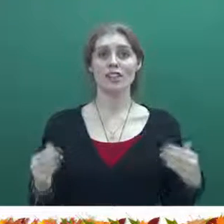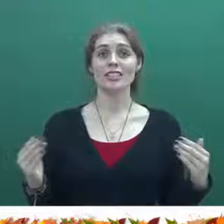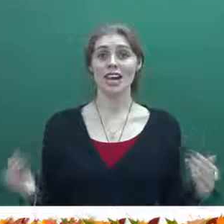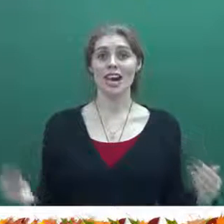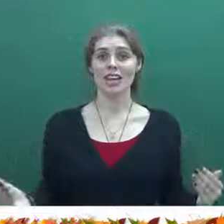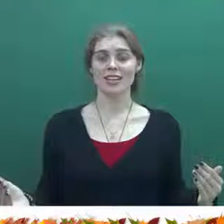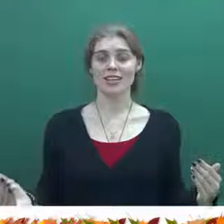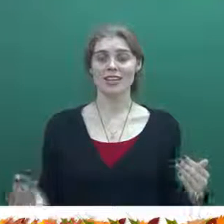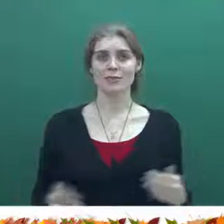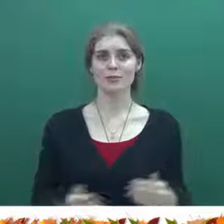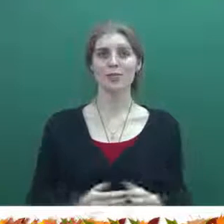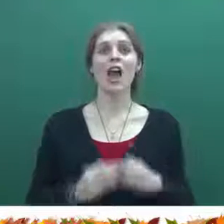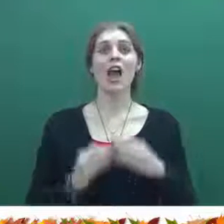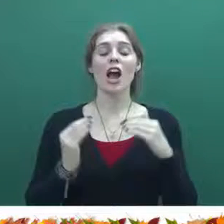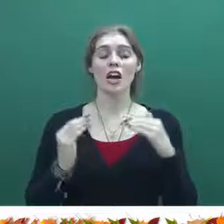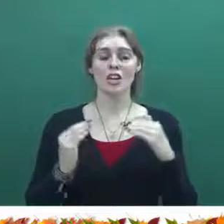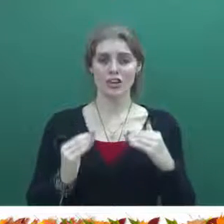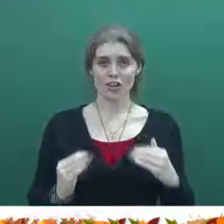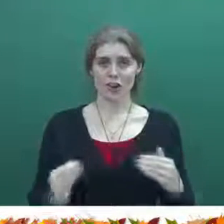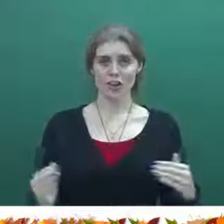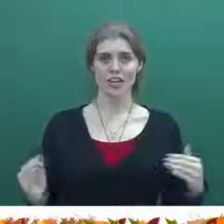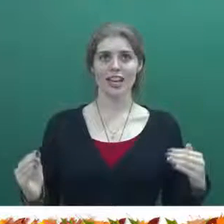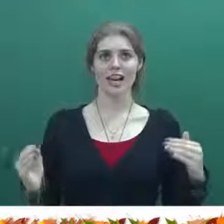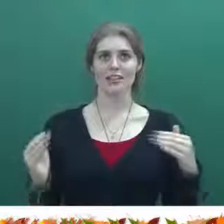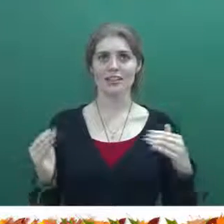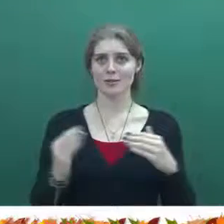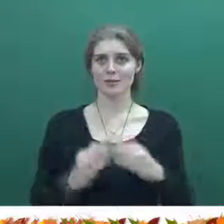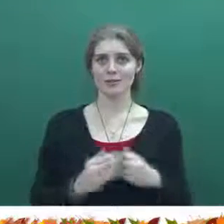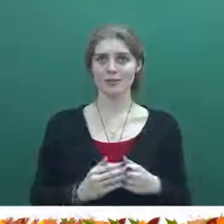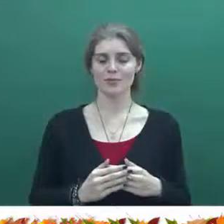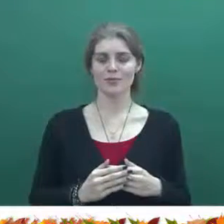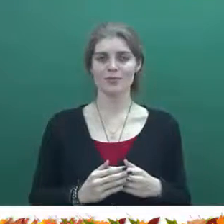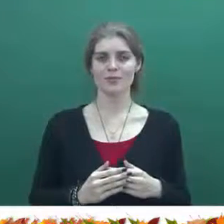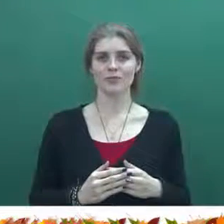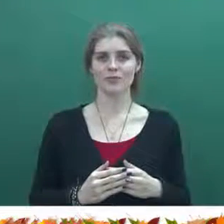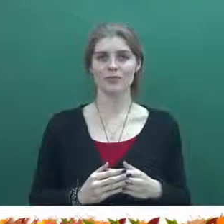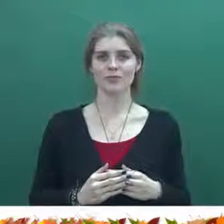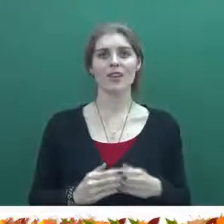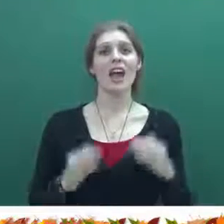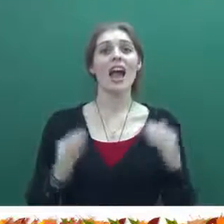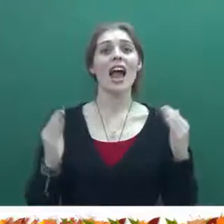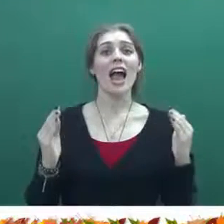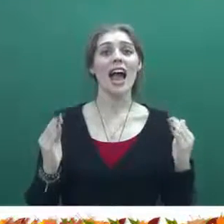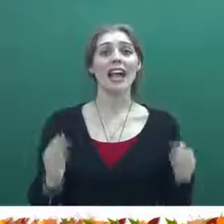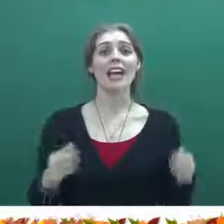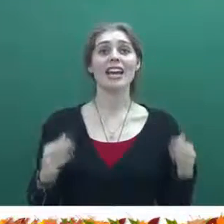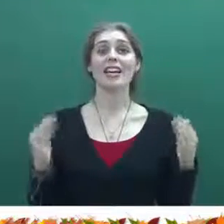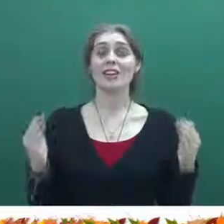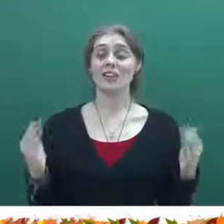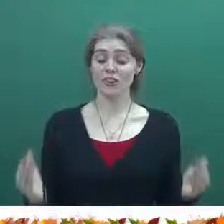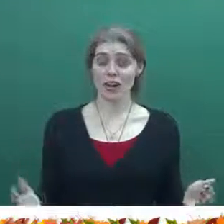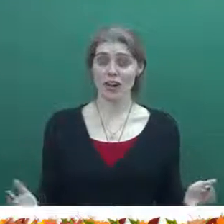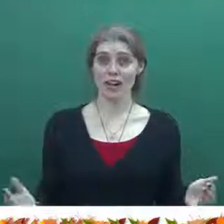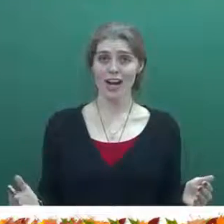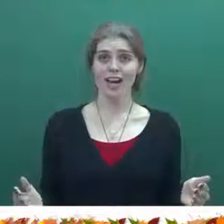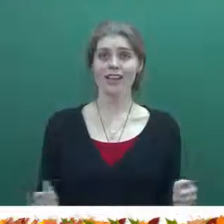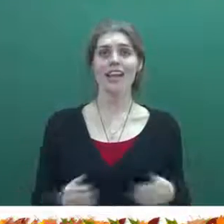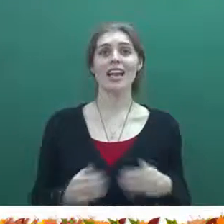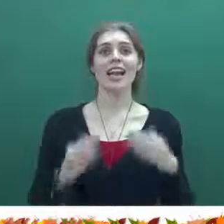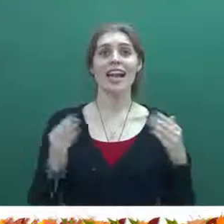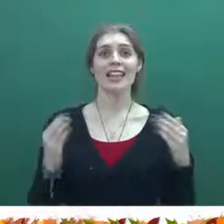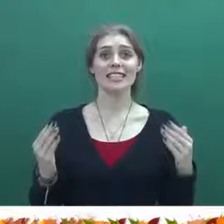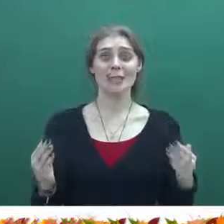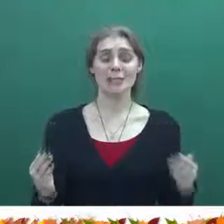Crocodile. Crocodile. A crocodile